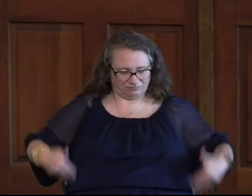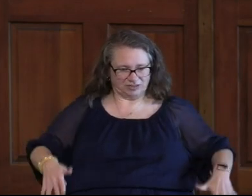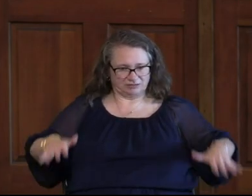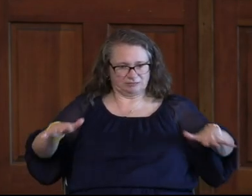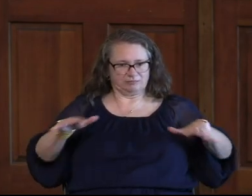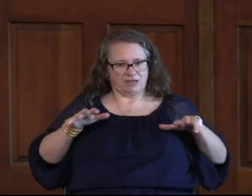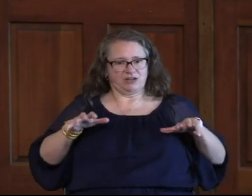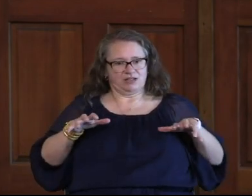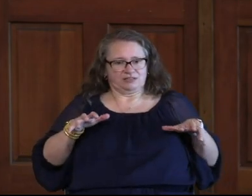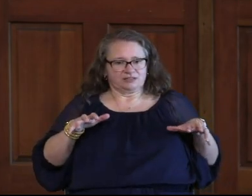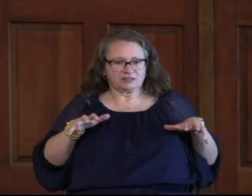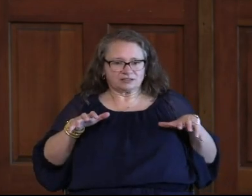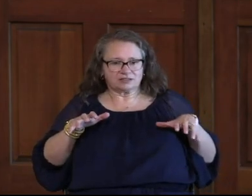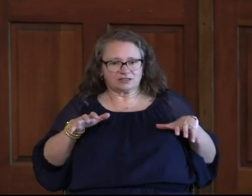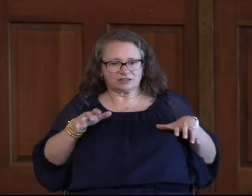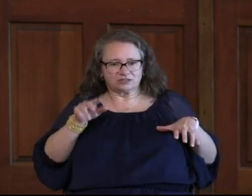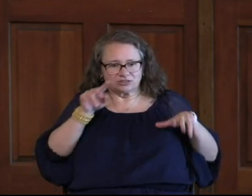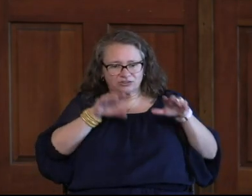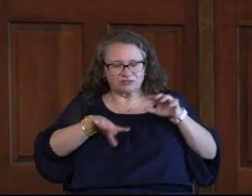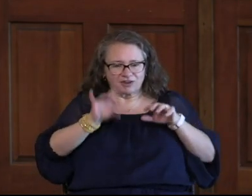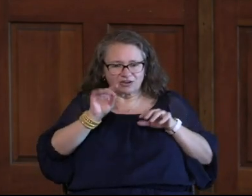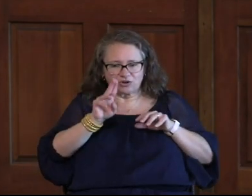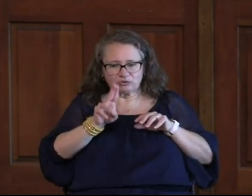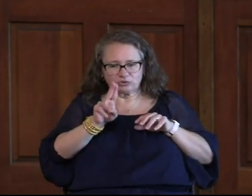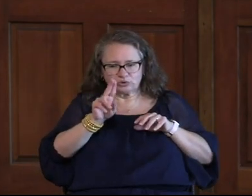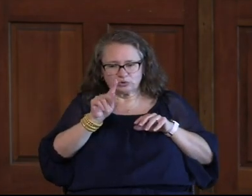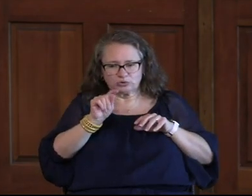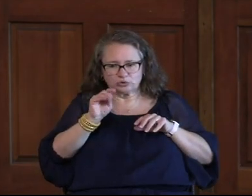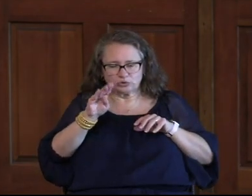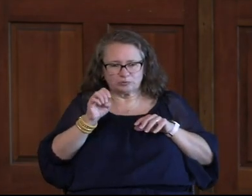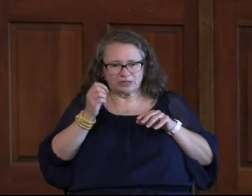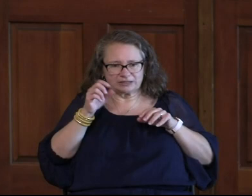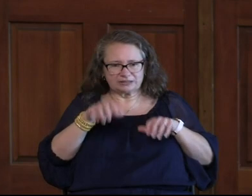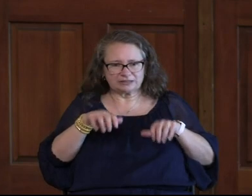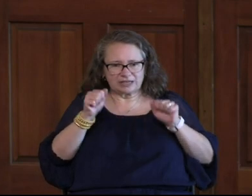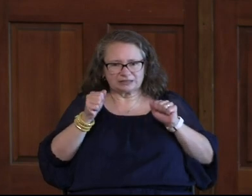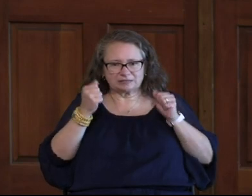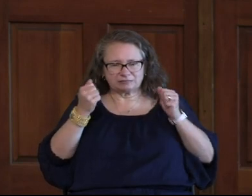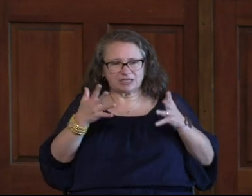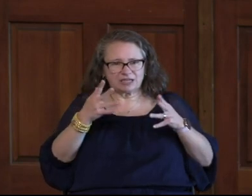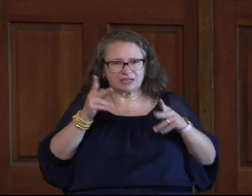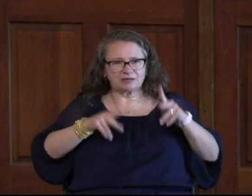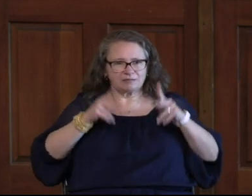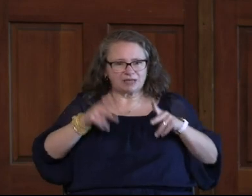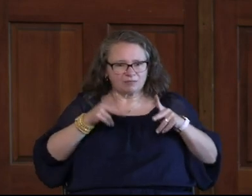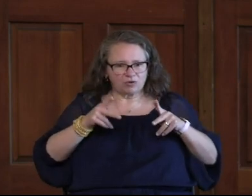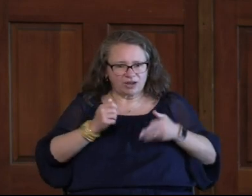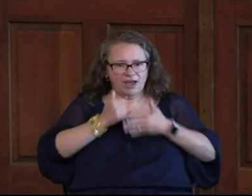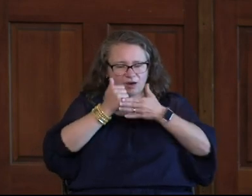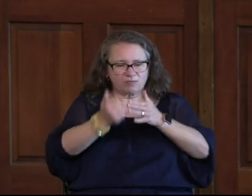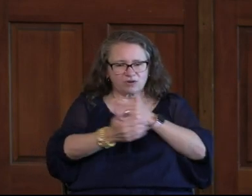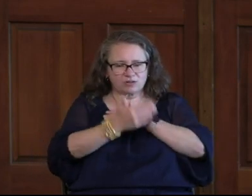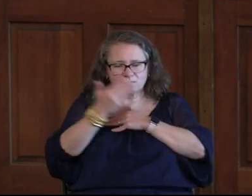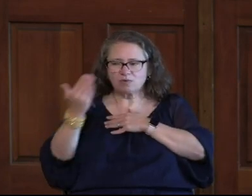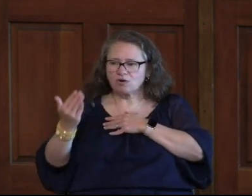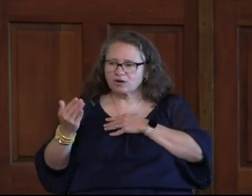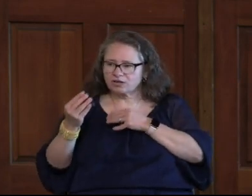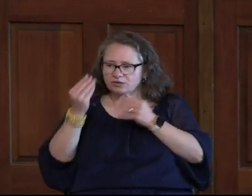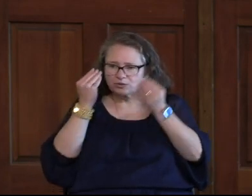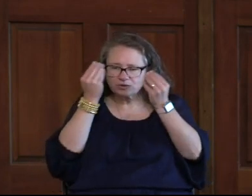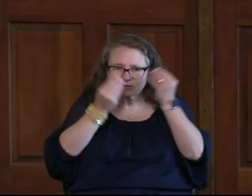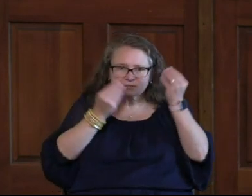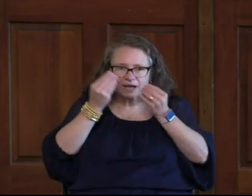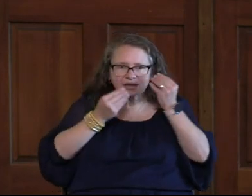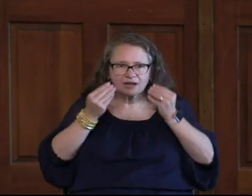can look her up on YouTube and she takes several people just to get her ready in the morning and to do all her